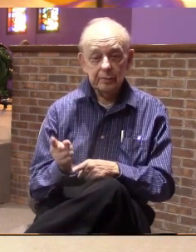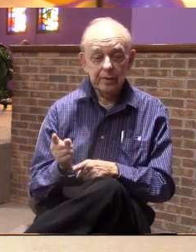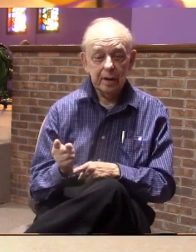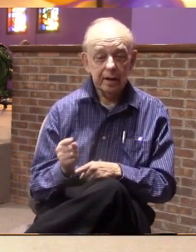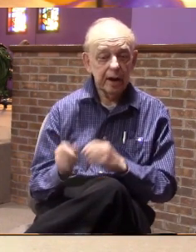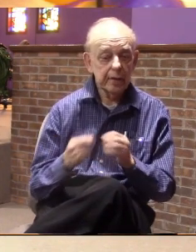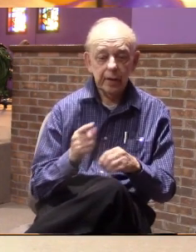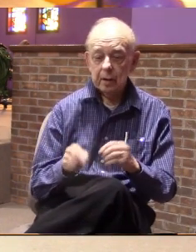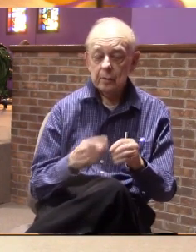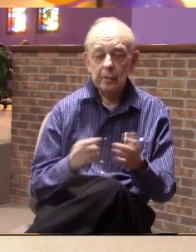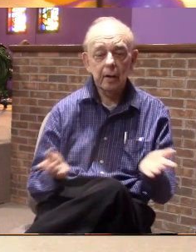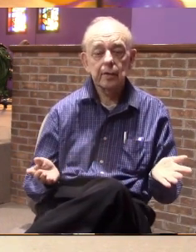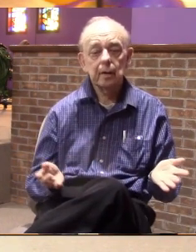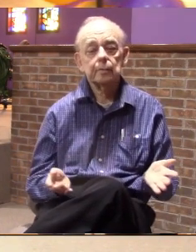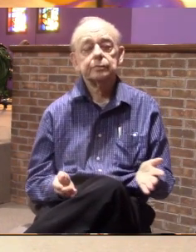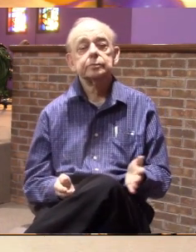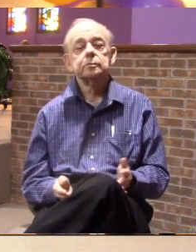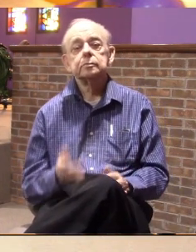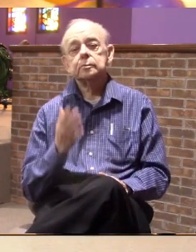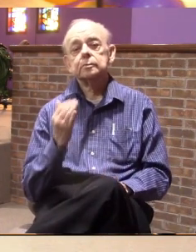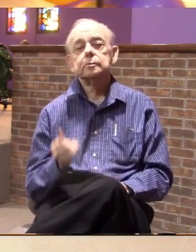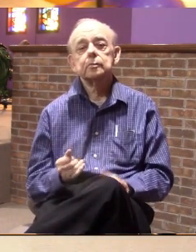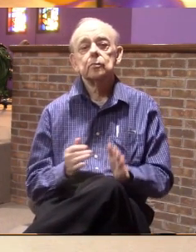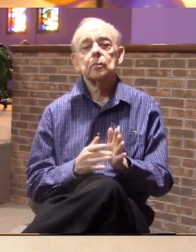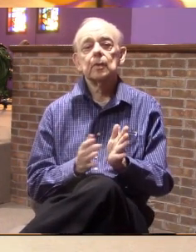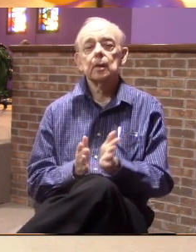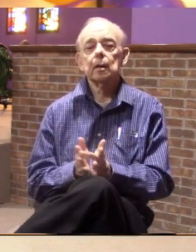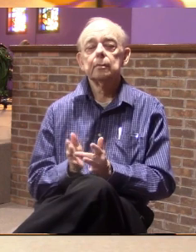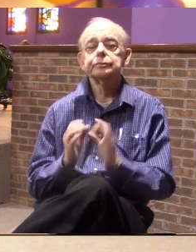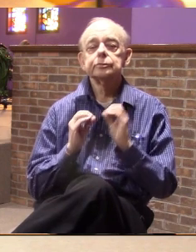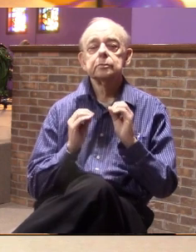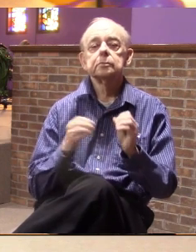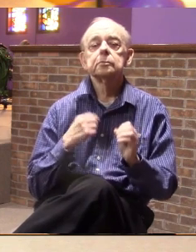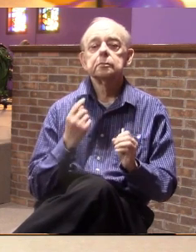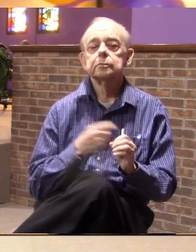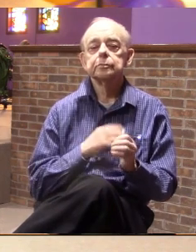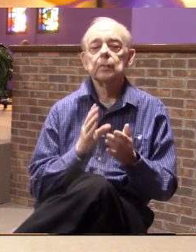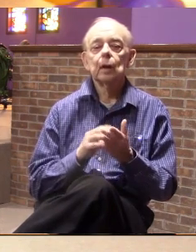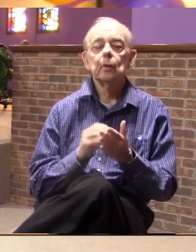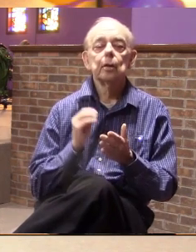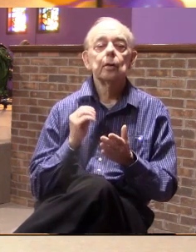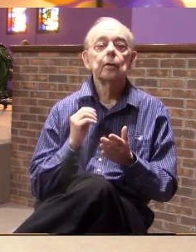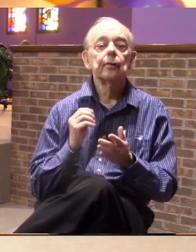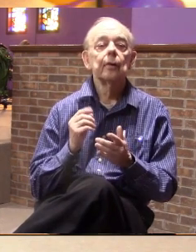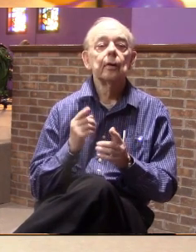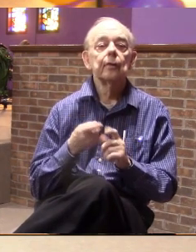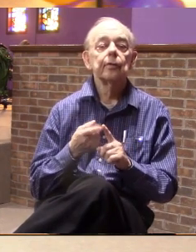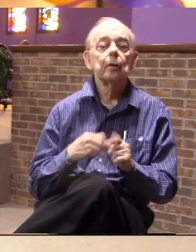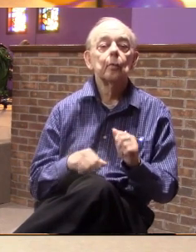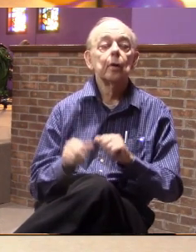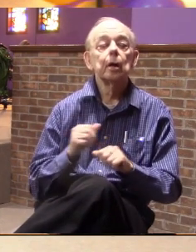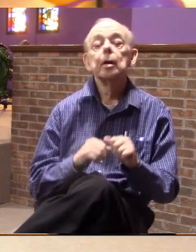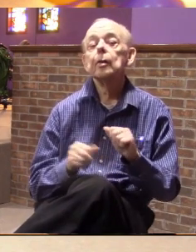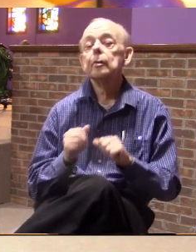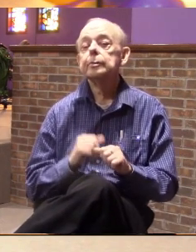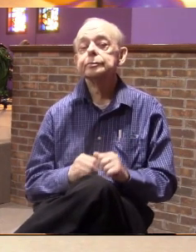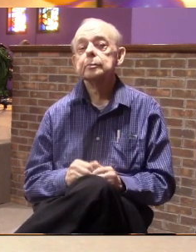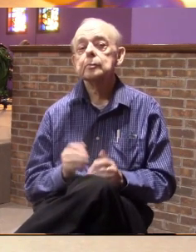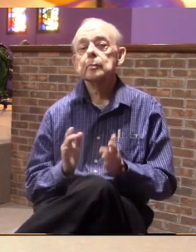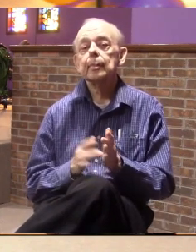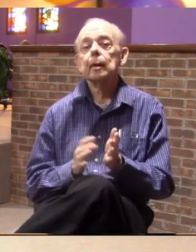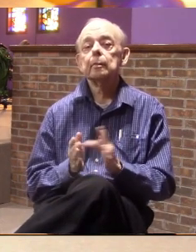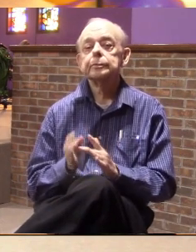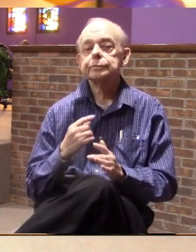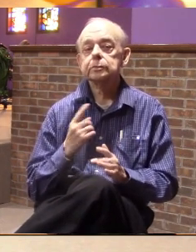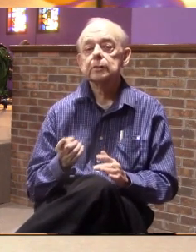around them. Because the Bible teaches us that we learn from each other. The